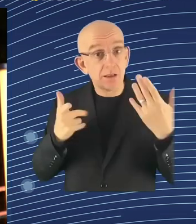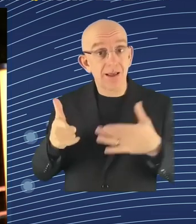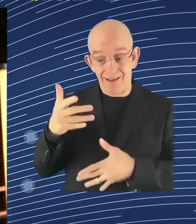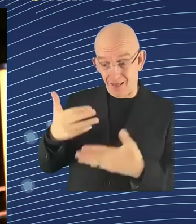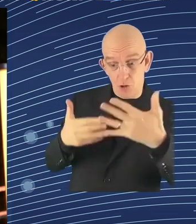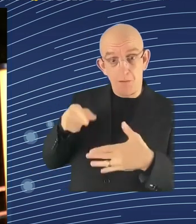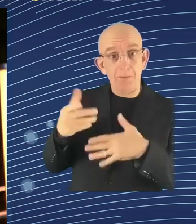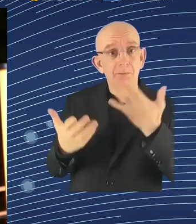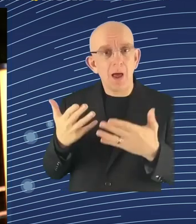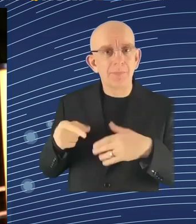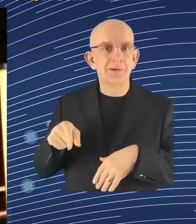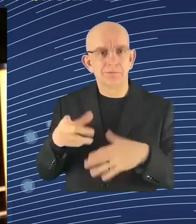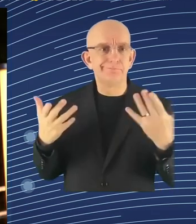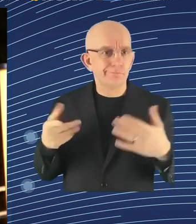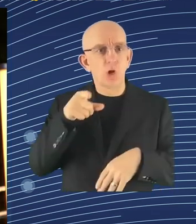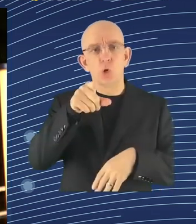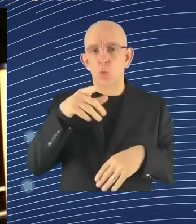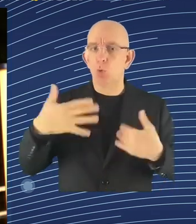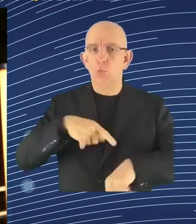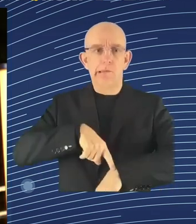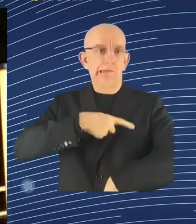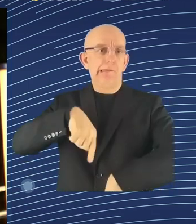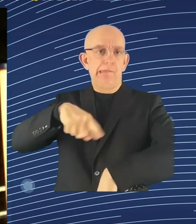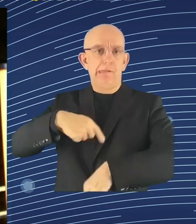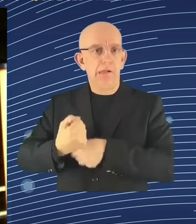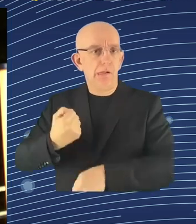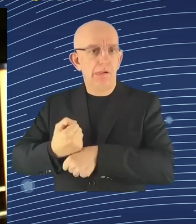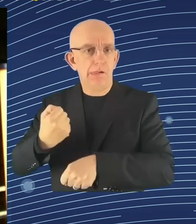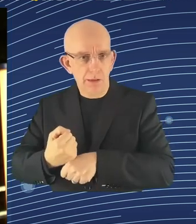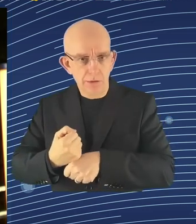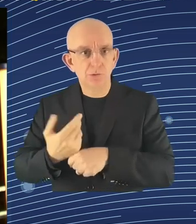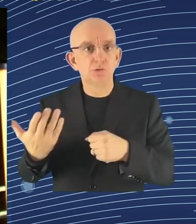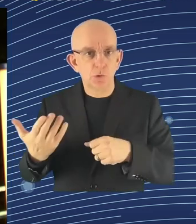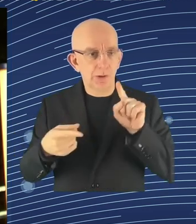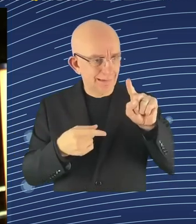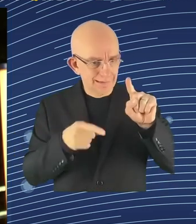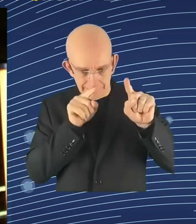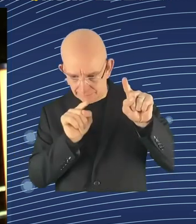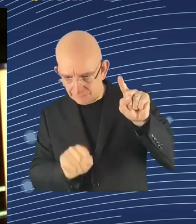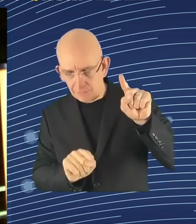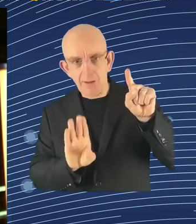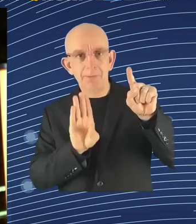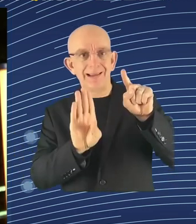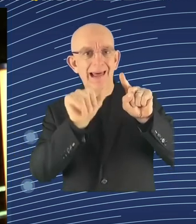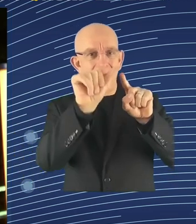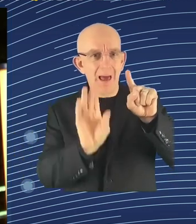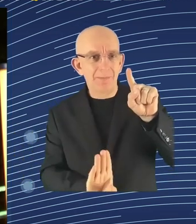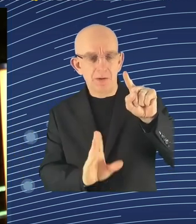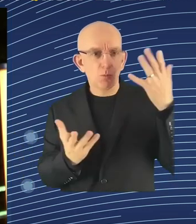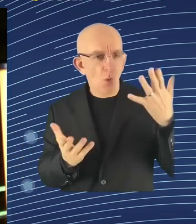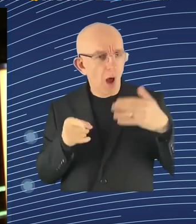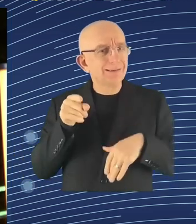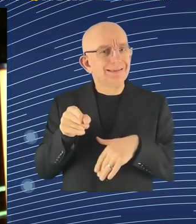much faster. Then, and you do not get any new service and any activity